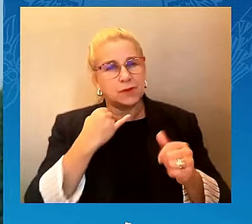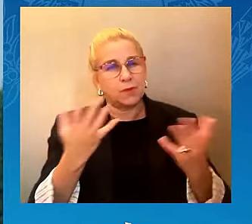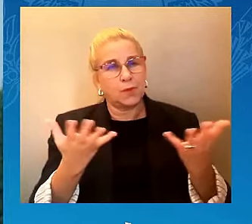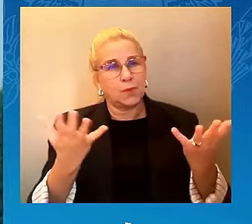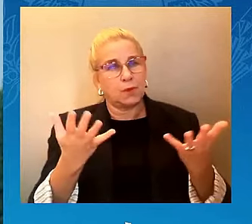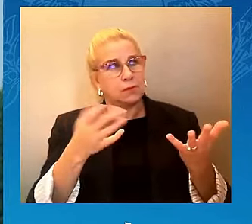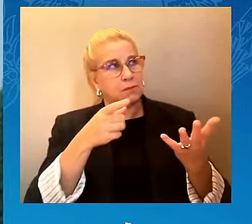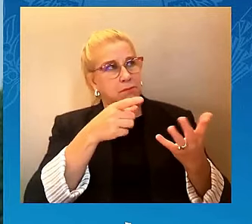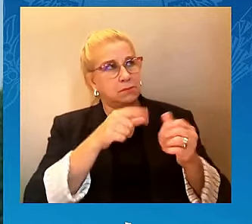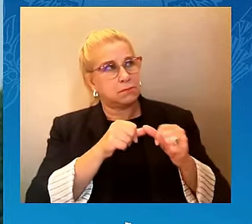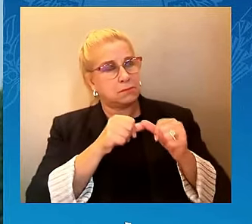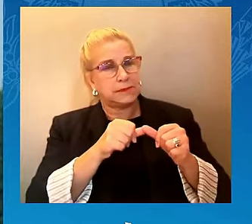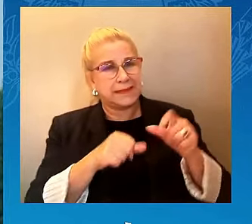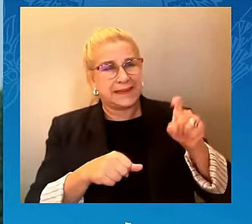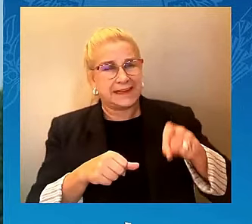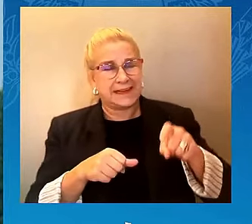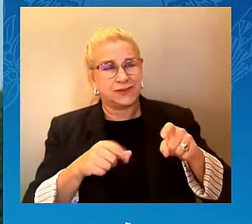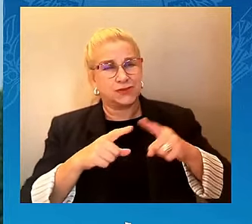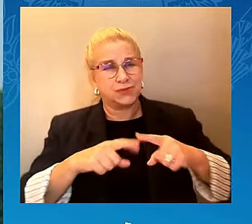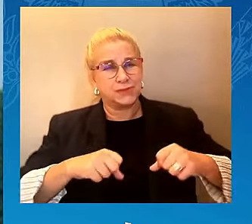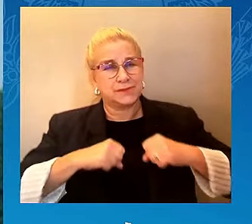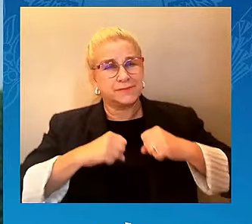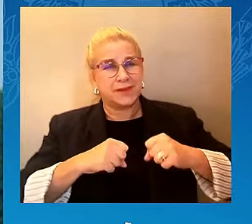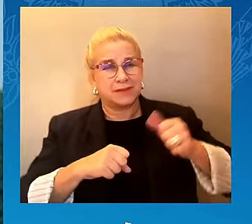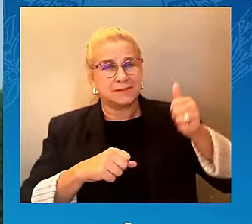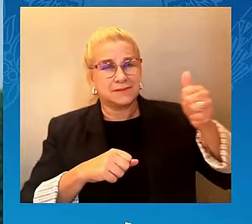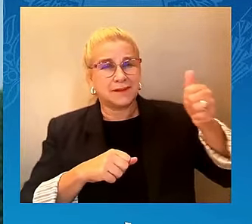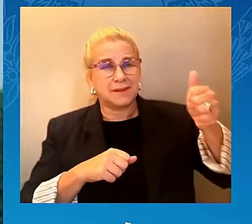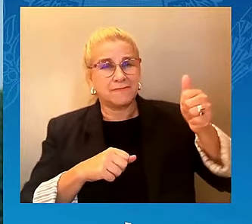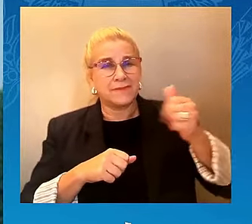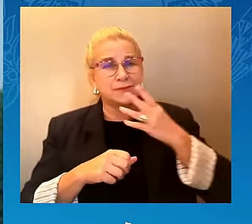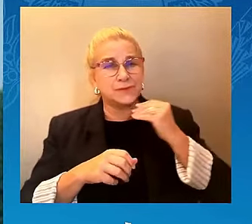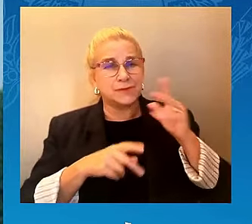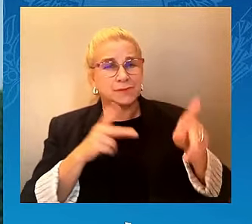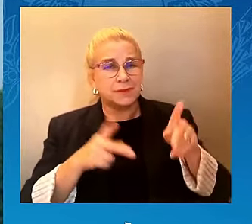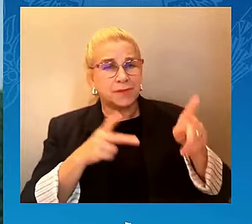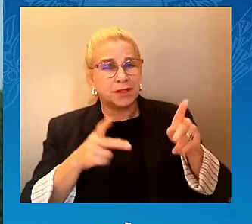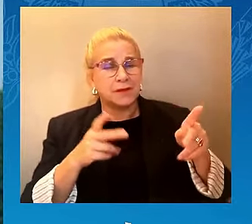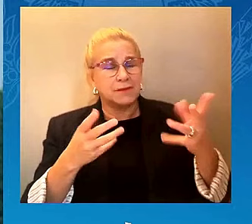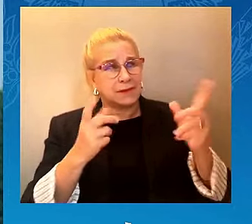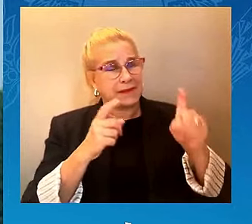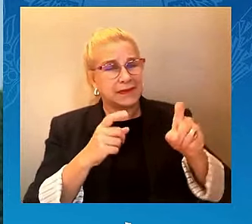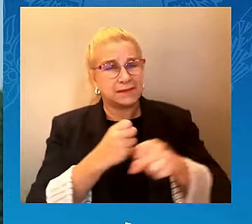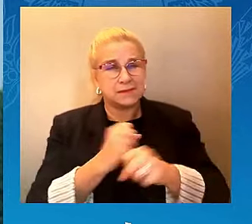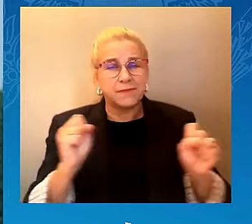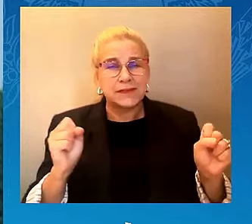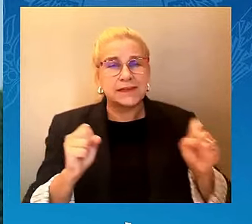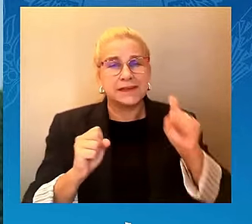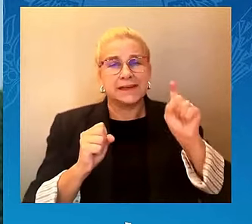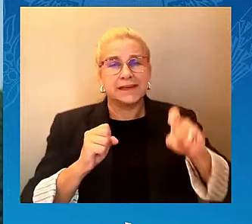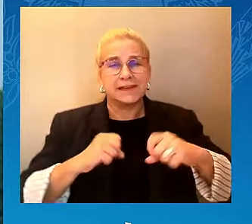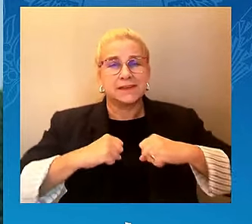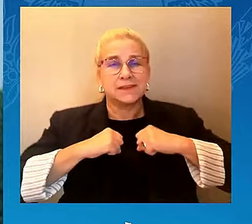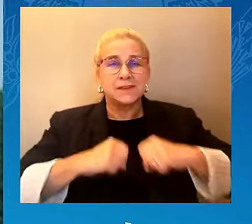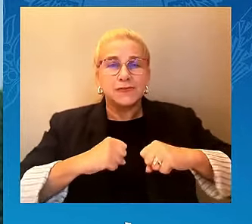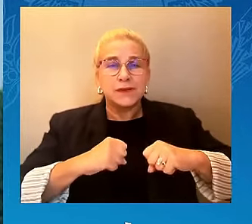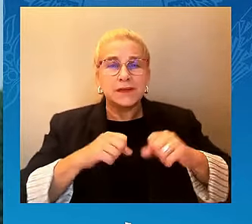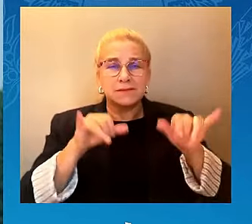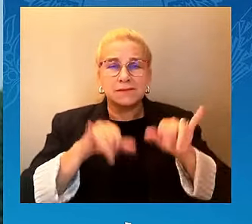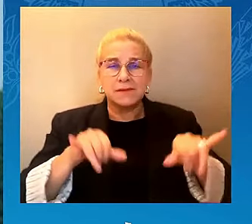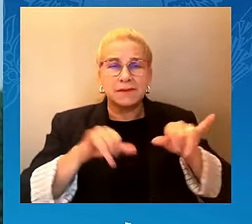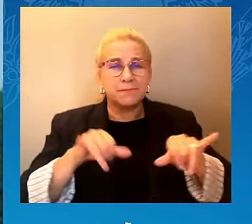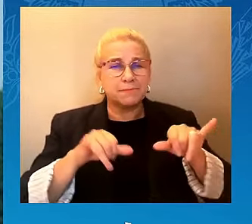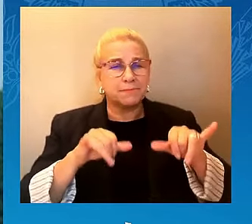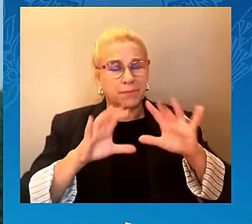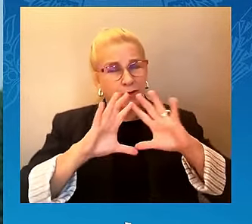Jewish people here and around the world. What is asked of us? We must reunite